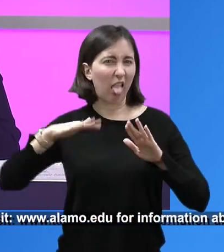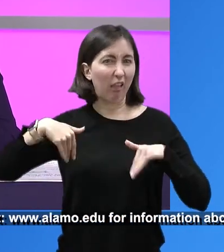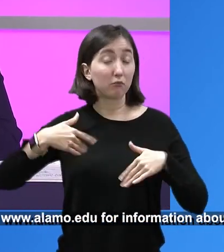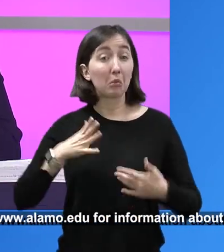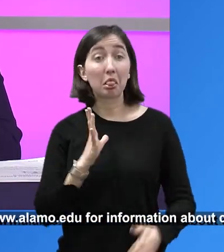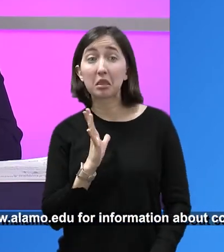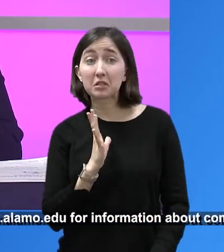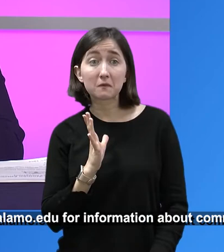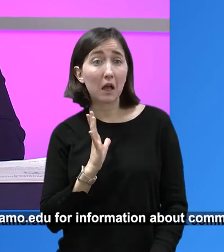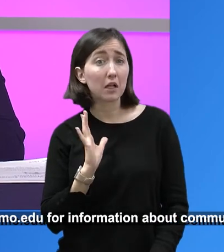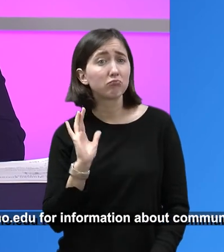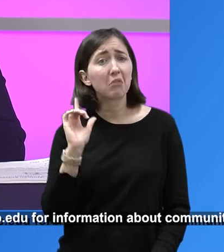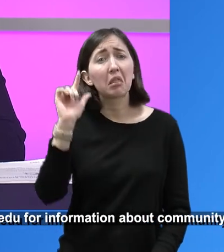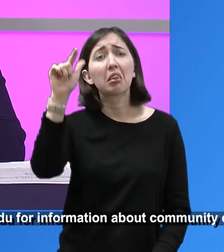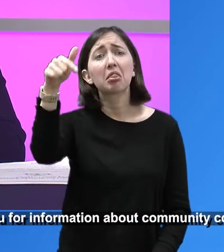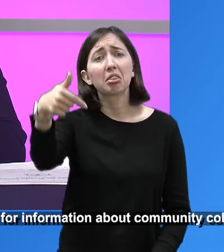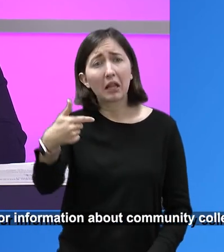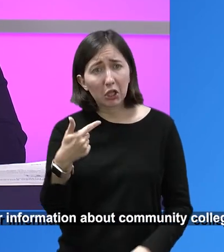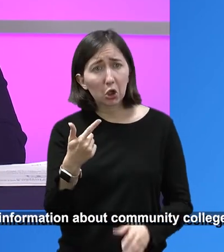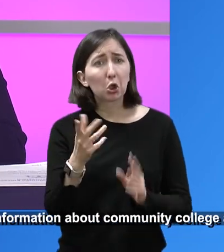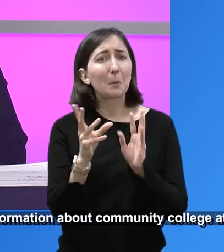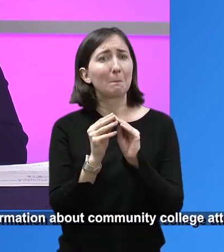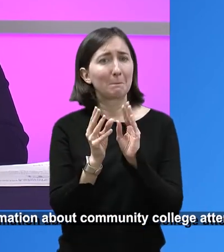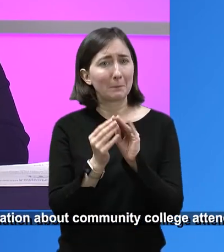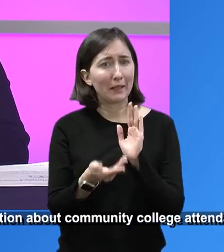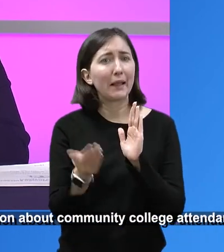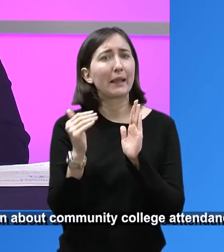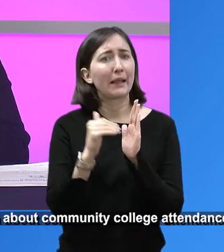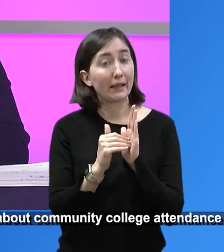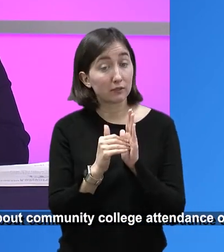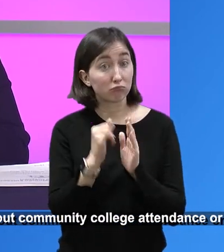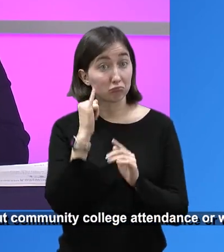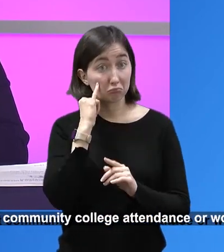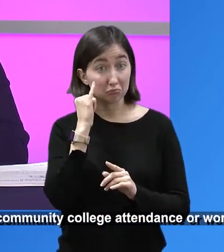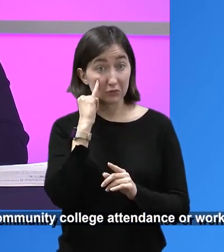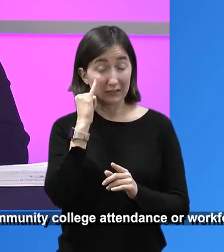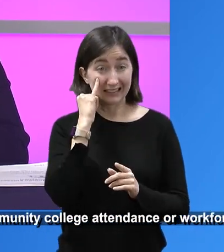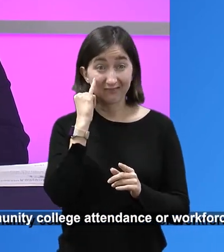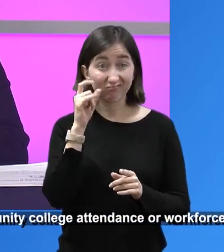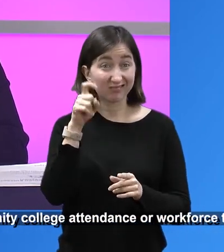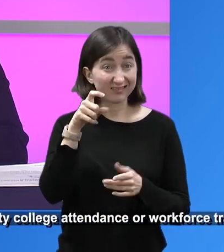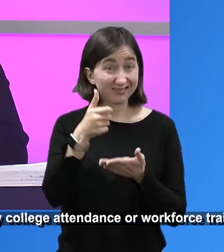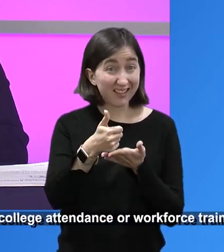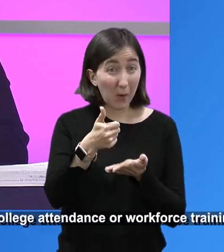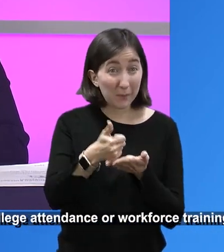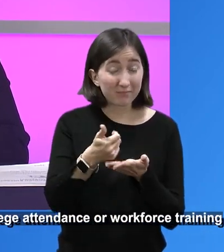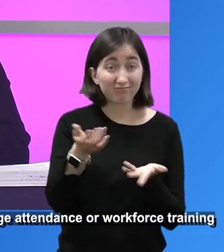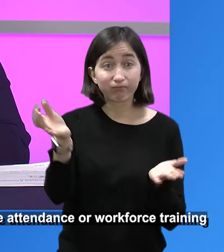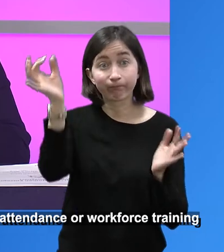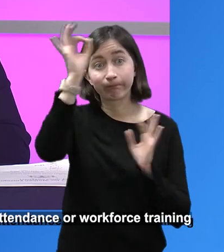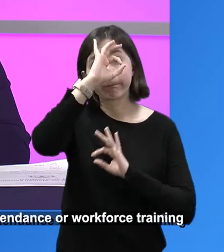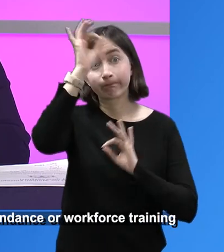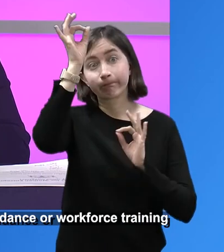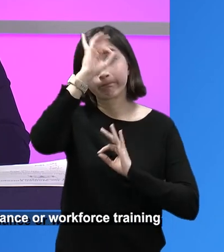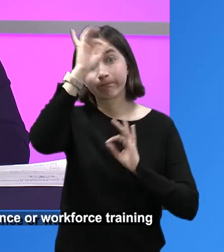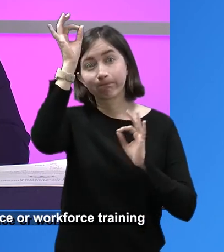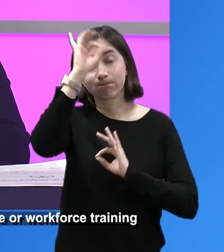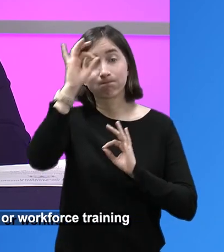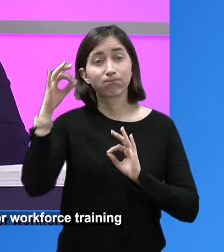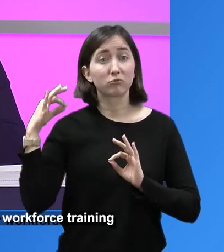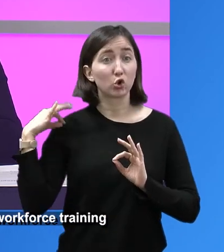ready. And if it takes more than two conversations, it takes more than that, and that's happened before, that's perfectly okay. If you need help,